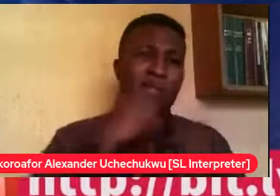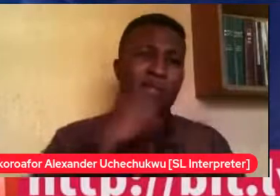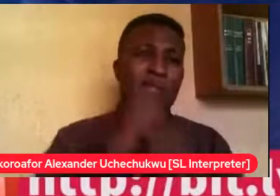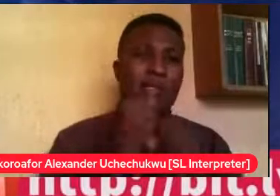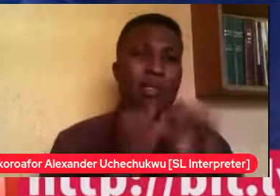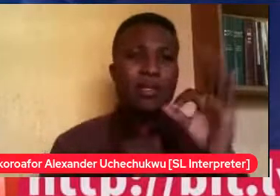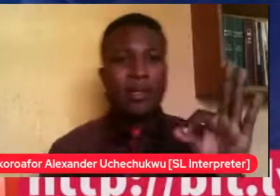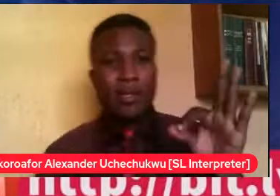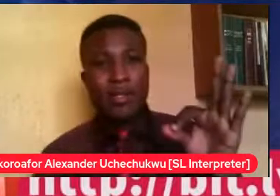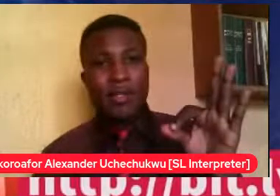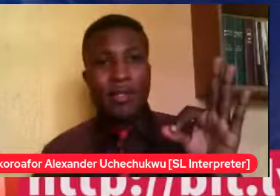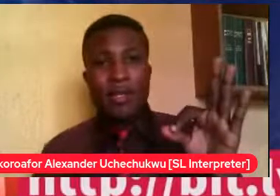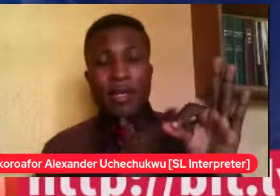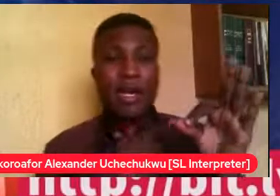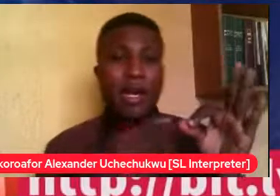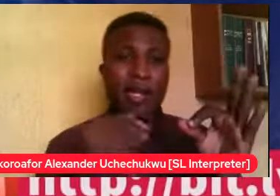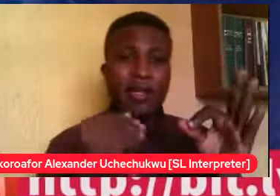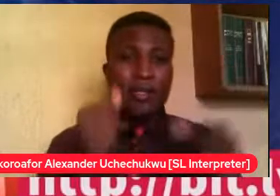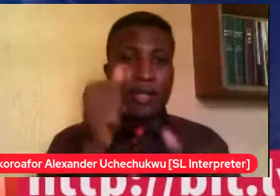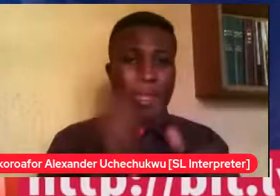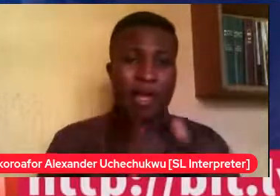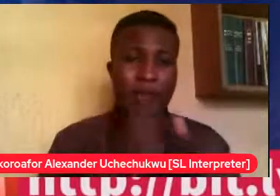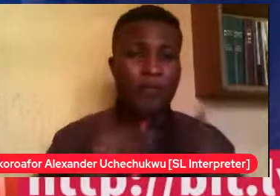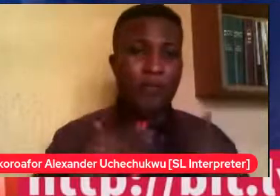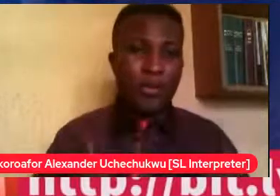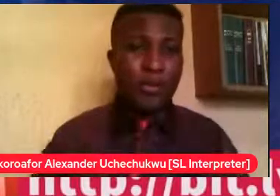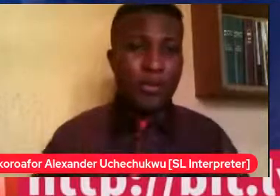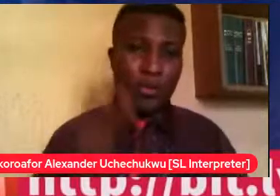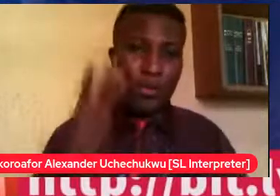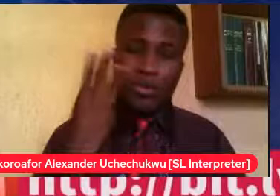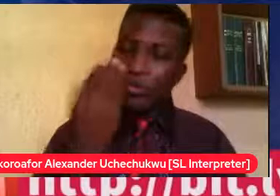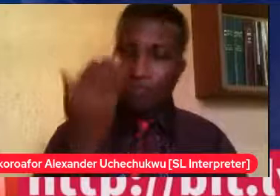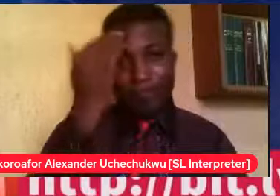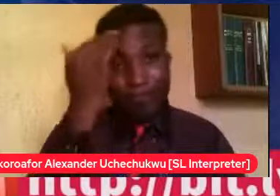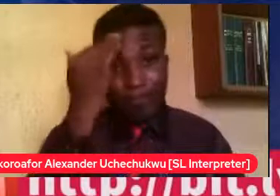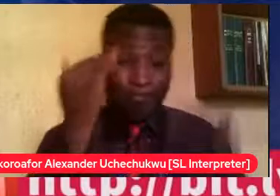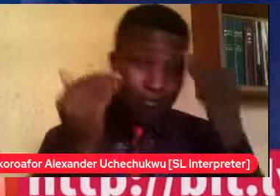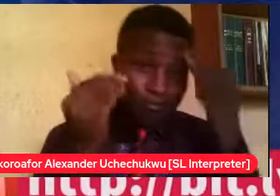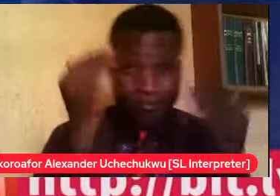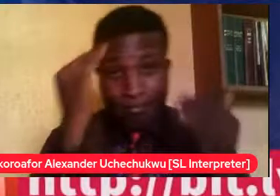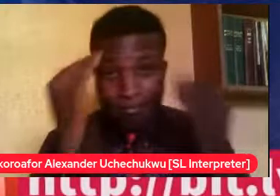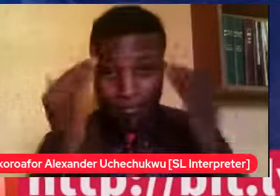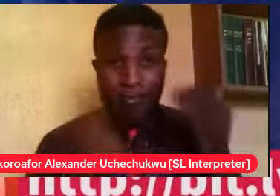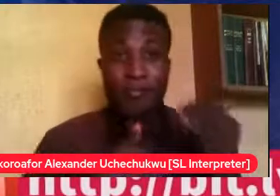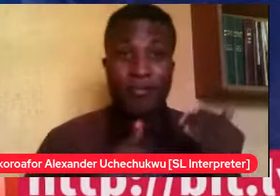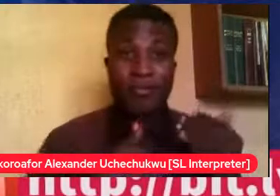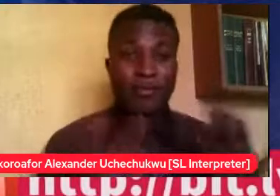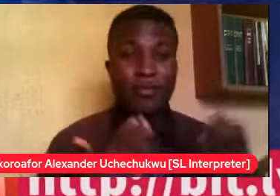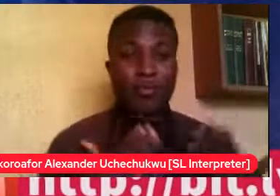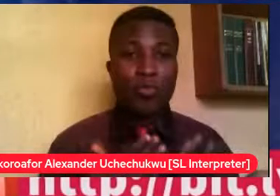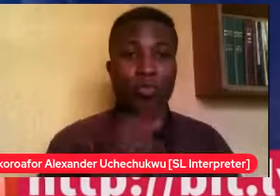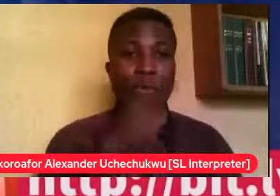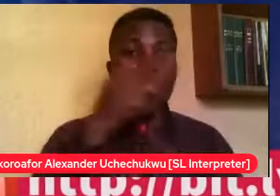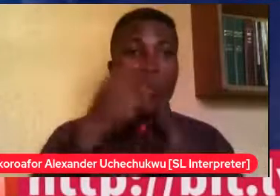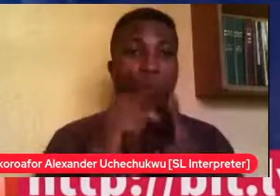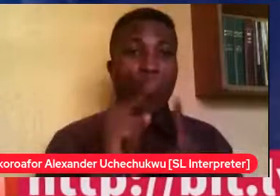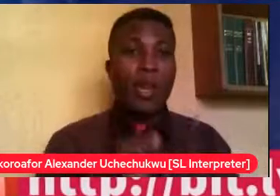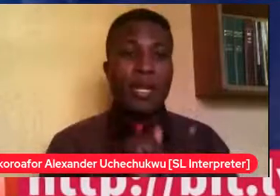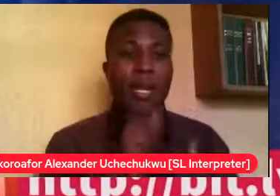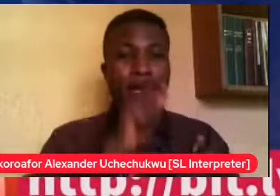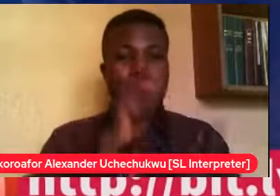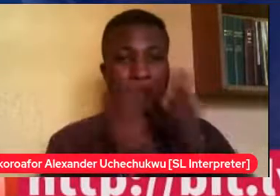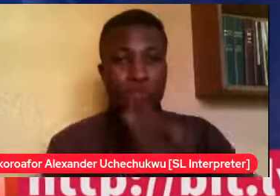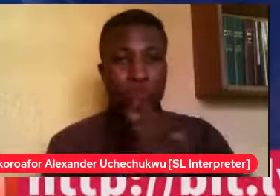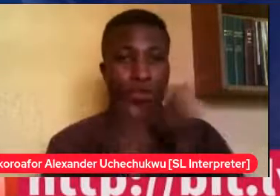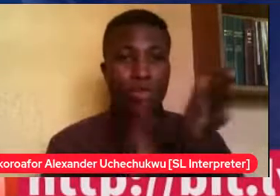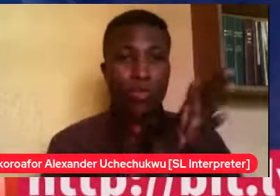schools in year 10. And when I switched schools in year 10, I remember that the first boy that had an obvious crush on me, I started looking at him funny like,